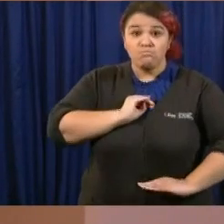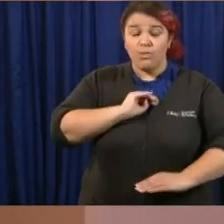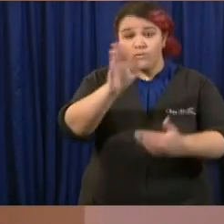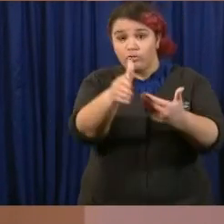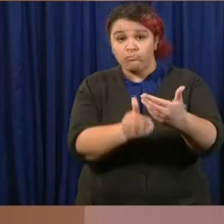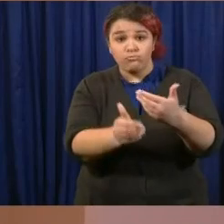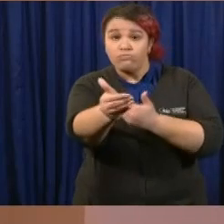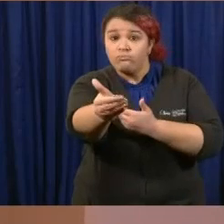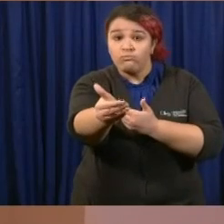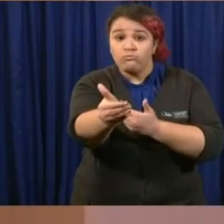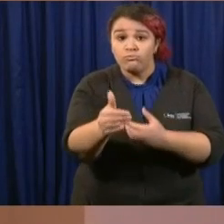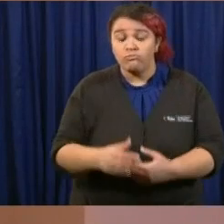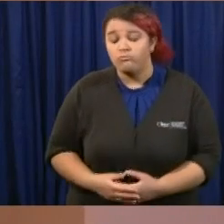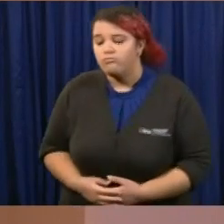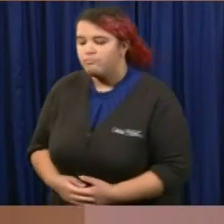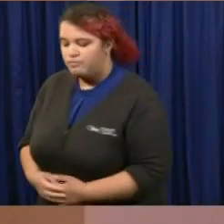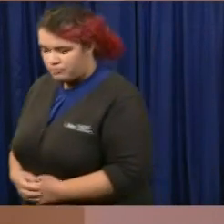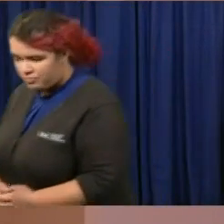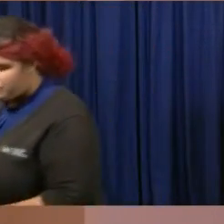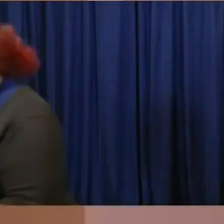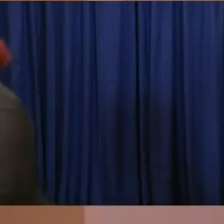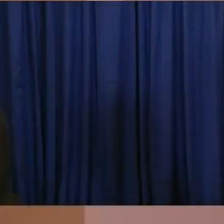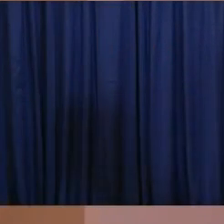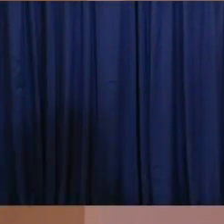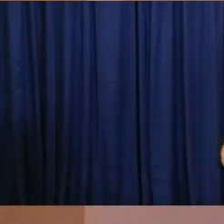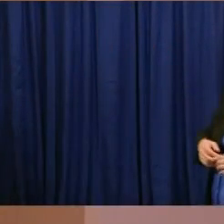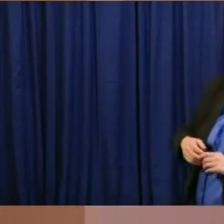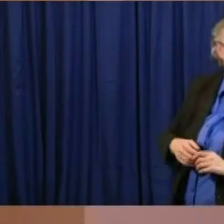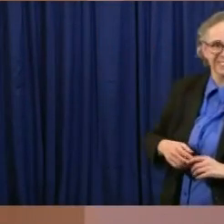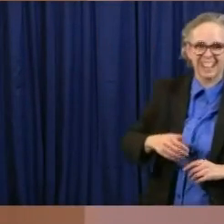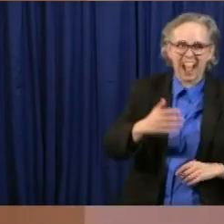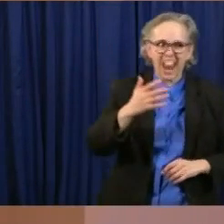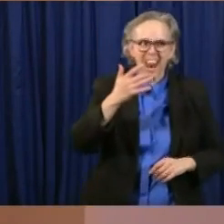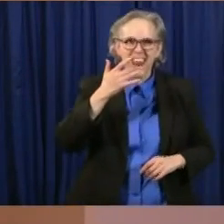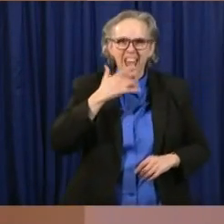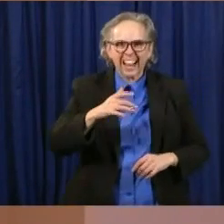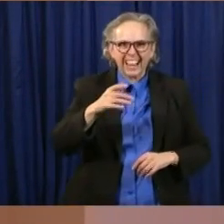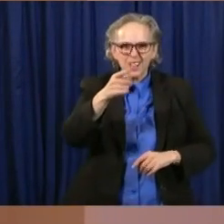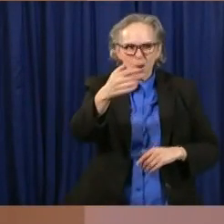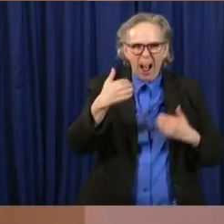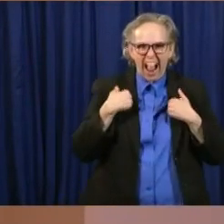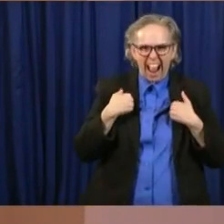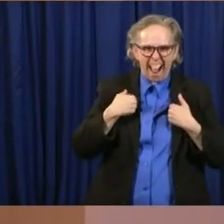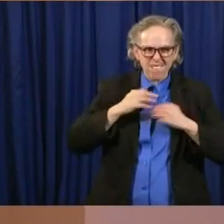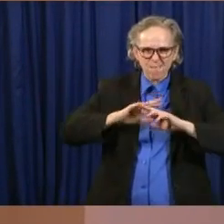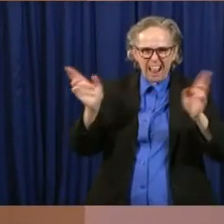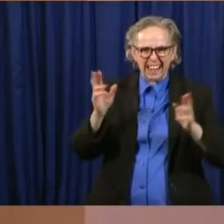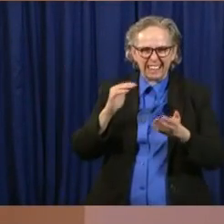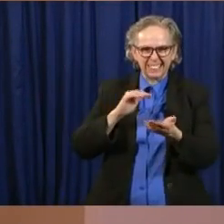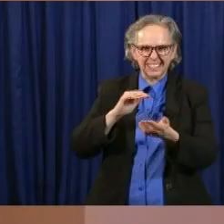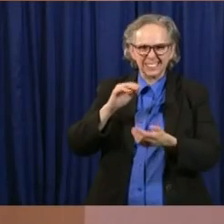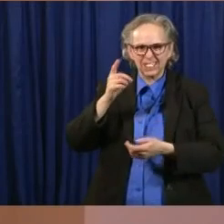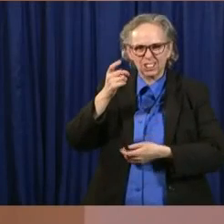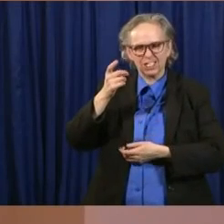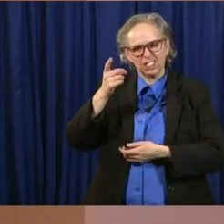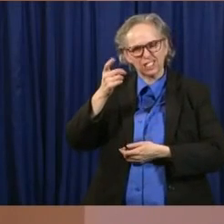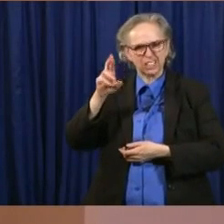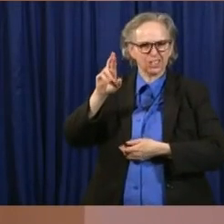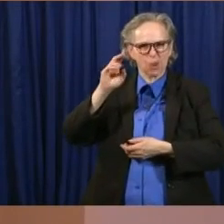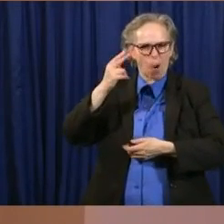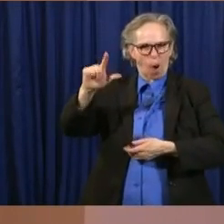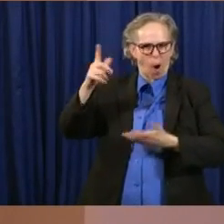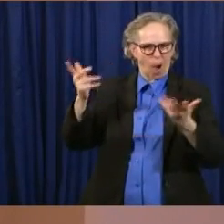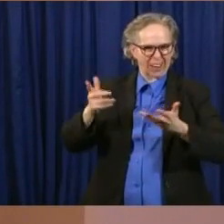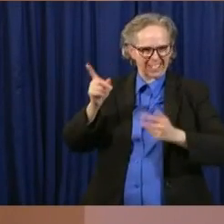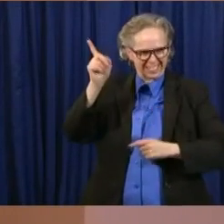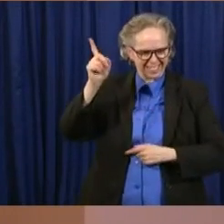Okay. Well, we, we are fortunate to have Director Hall on the line. I'll, I'll start off by saying that, that by the